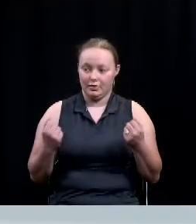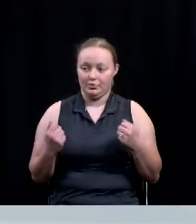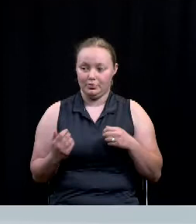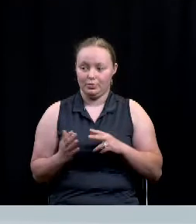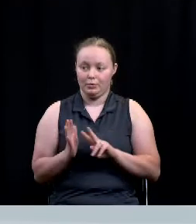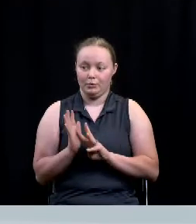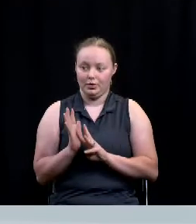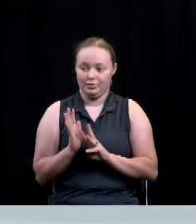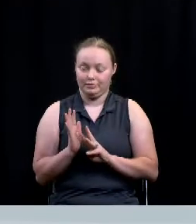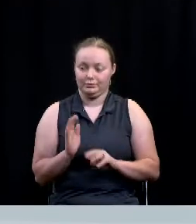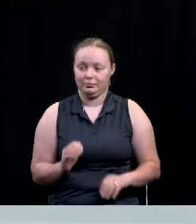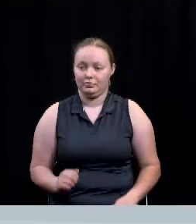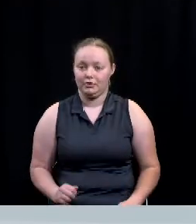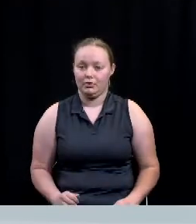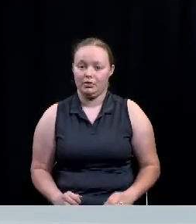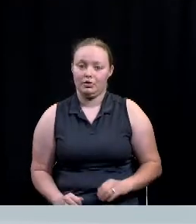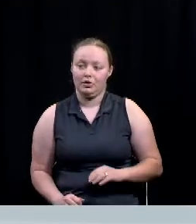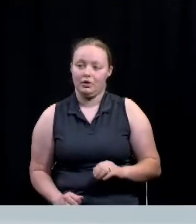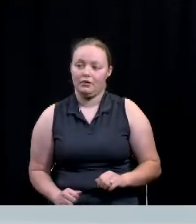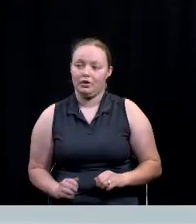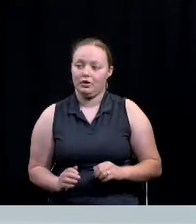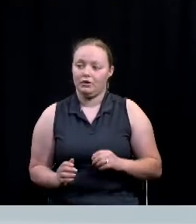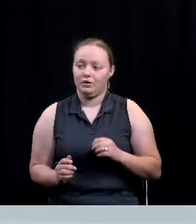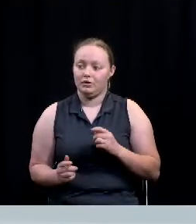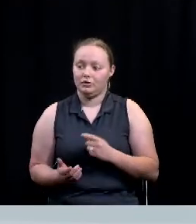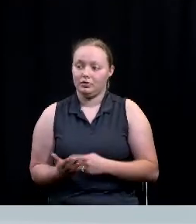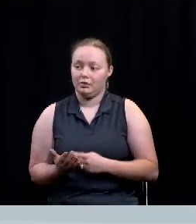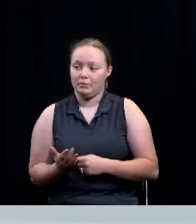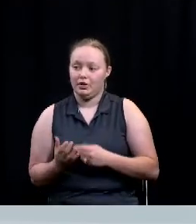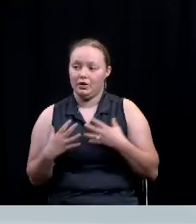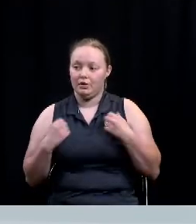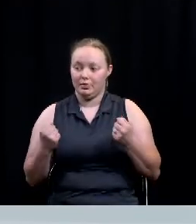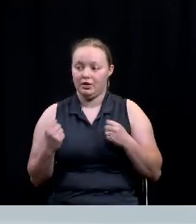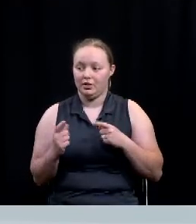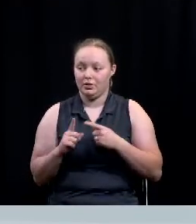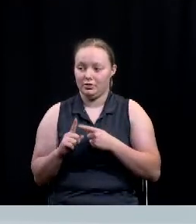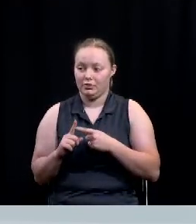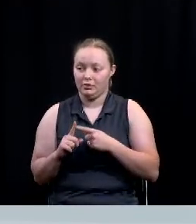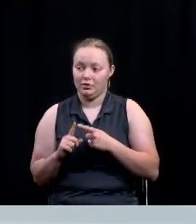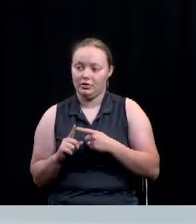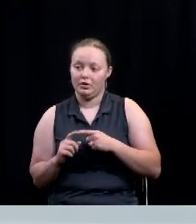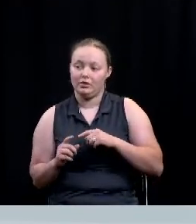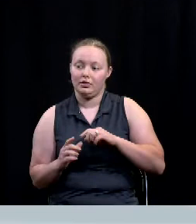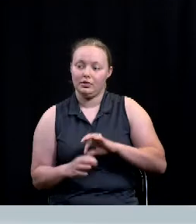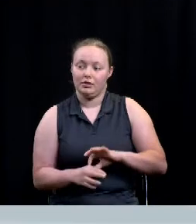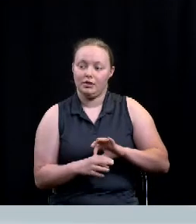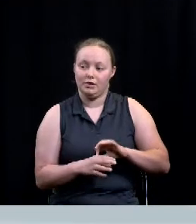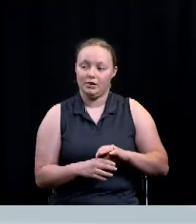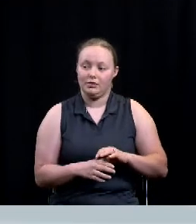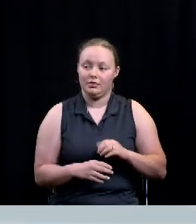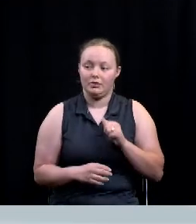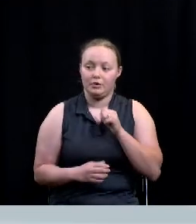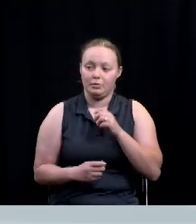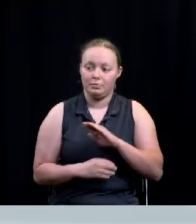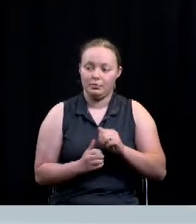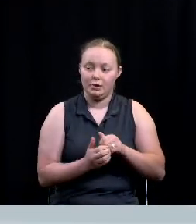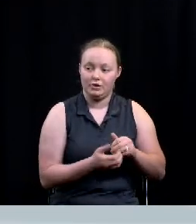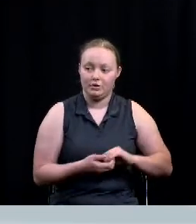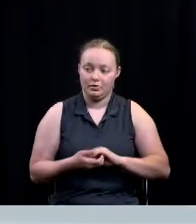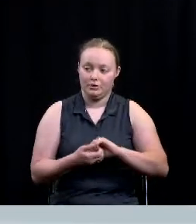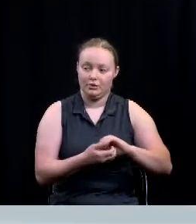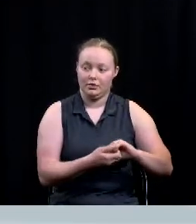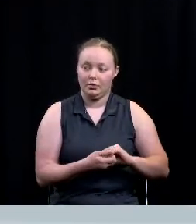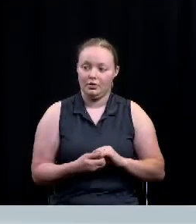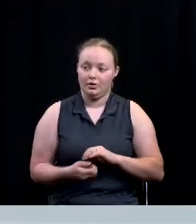an update to the state of mental health initiatives. We'll give some context as to who the major community partners are in the efforts around mental health.